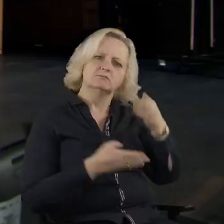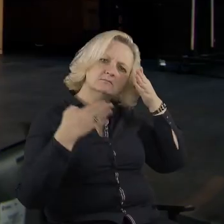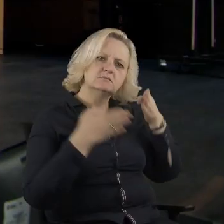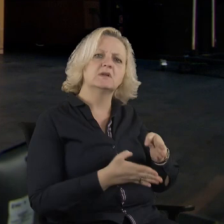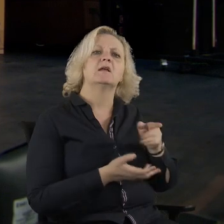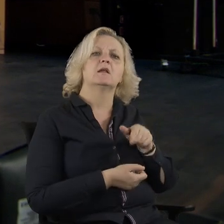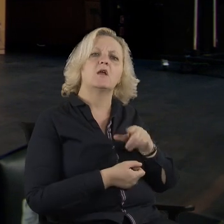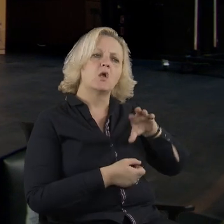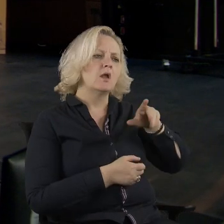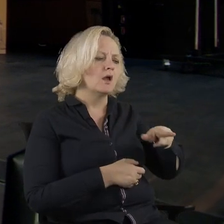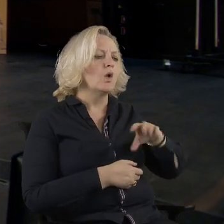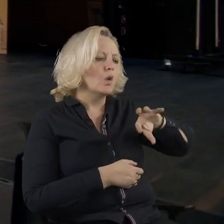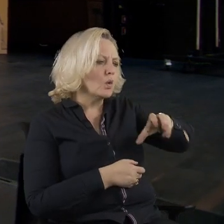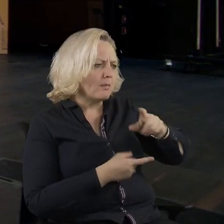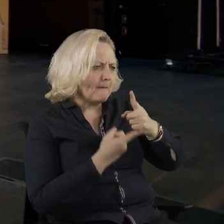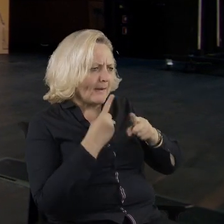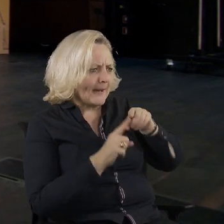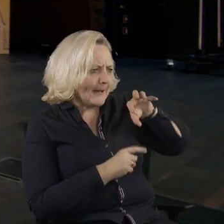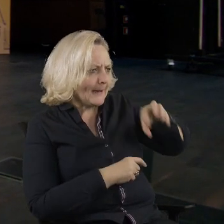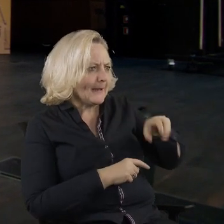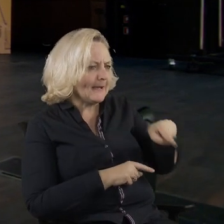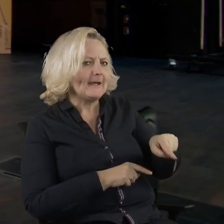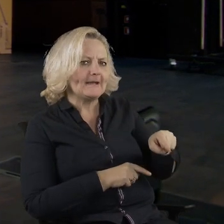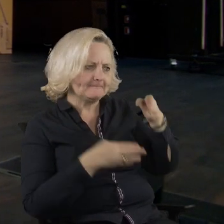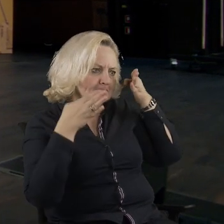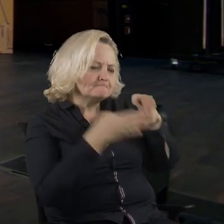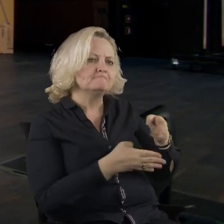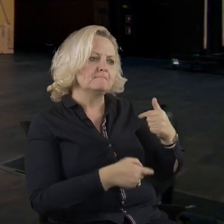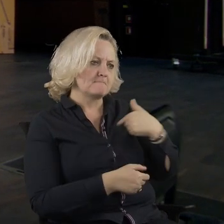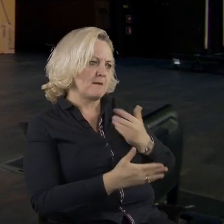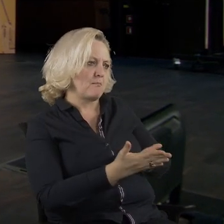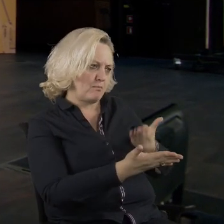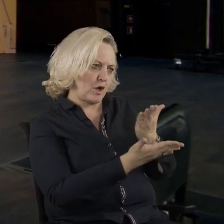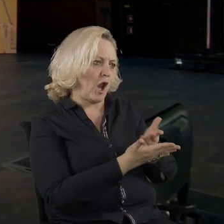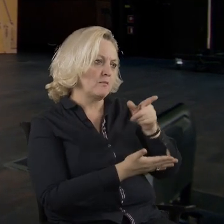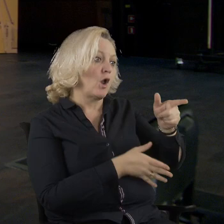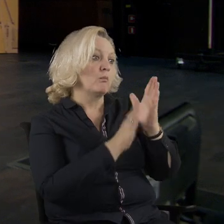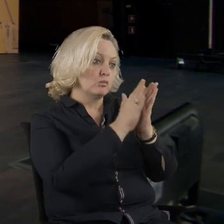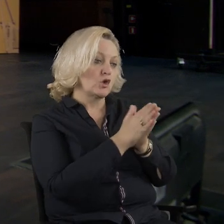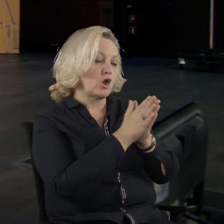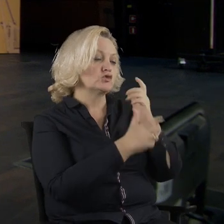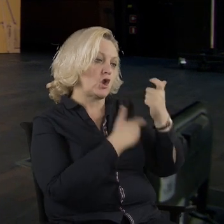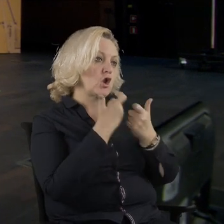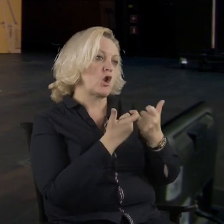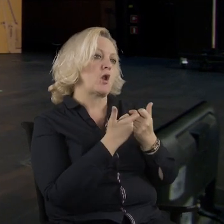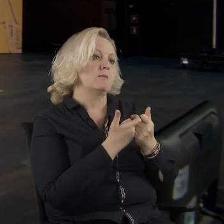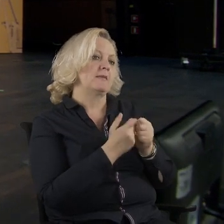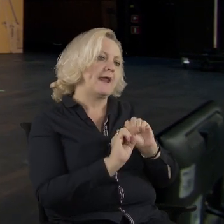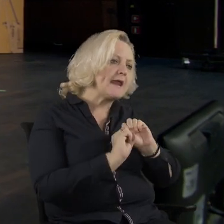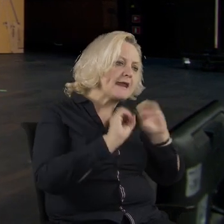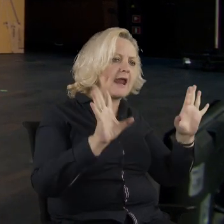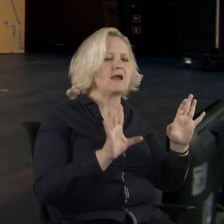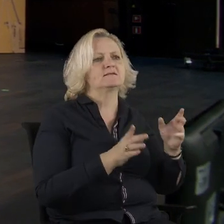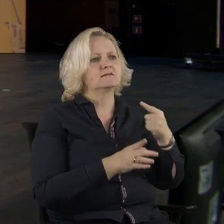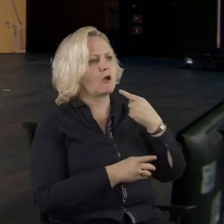politicians and propose they make a small step towards transparency. So we